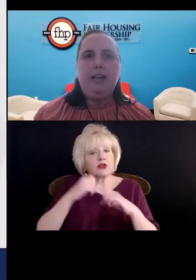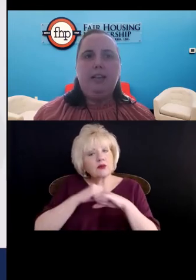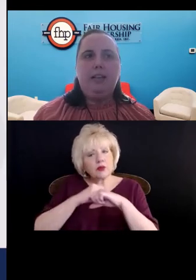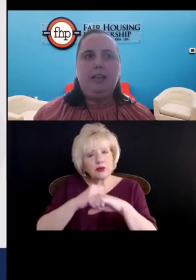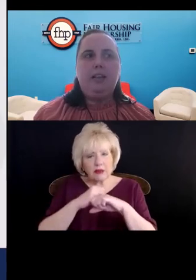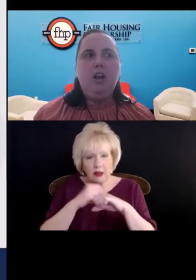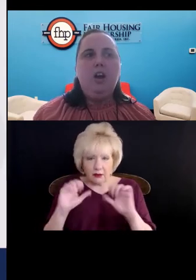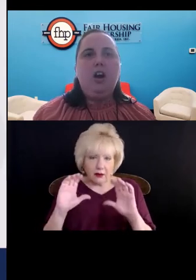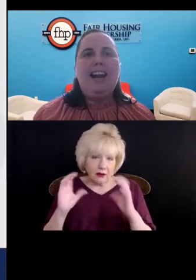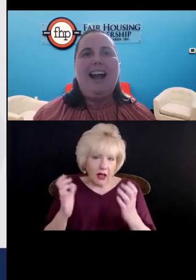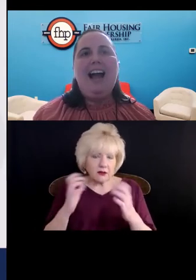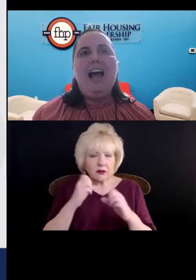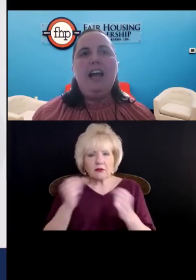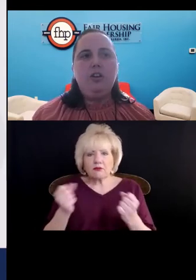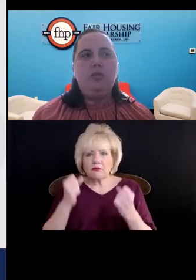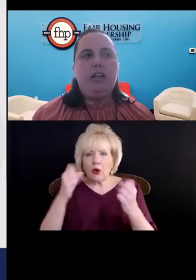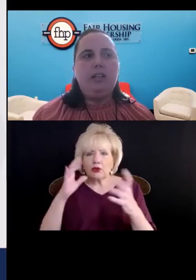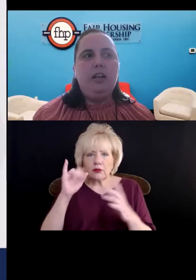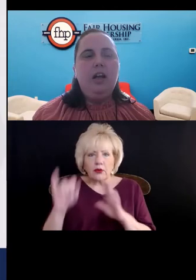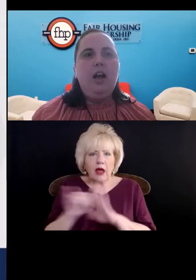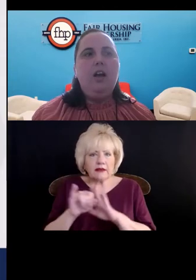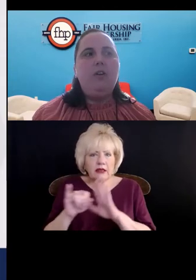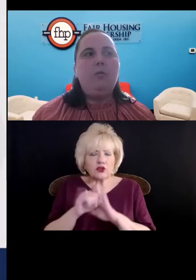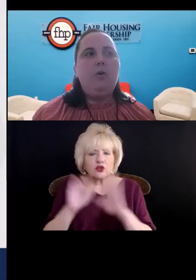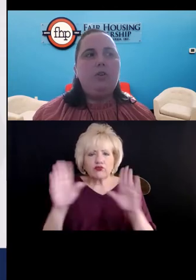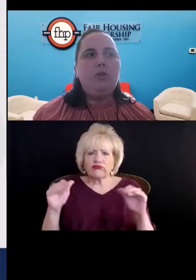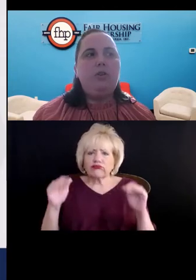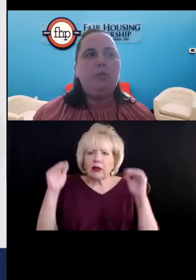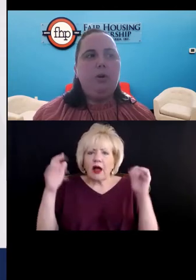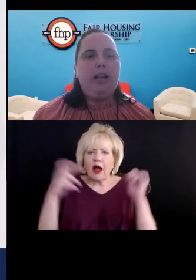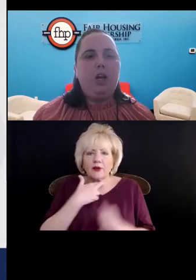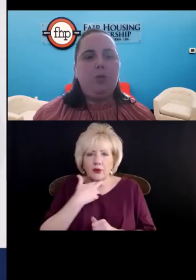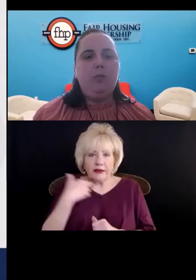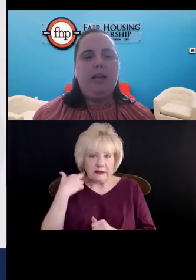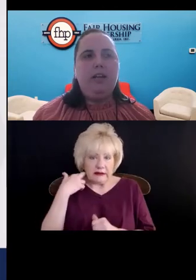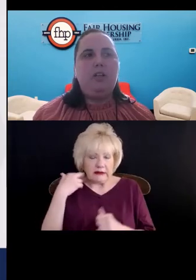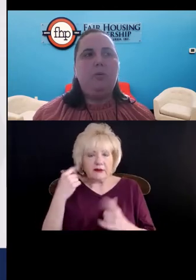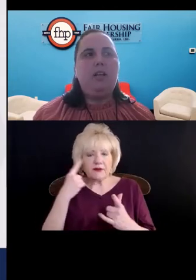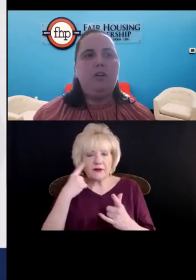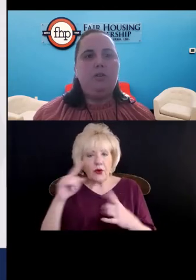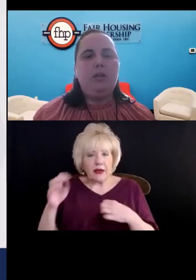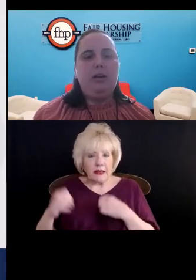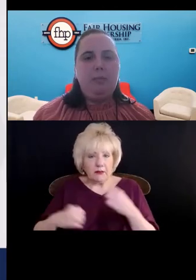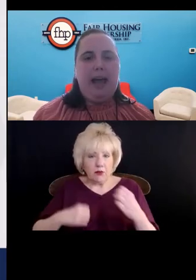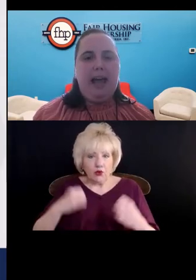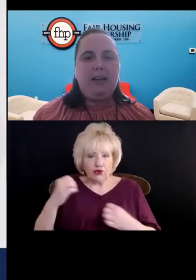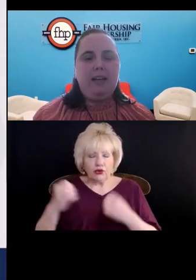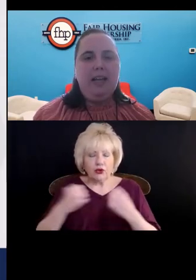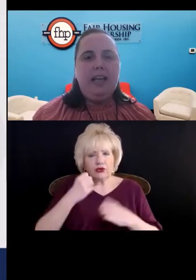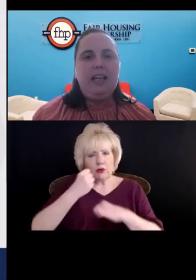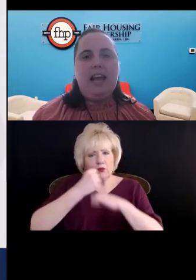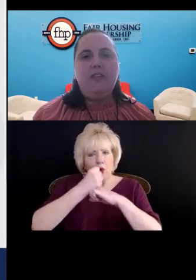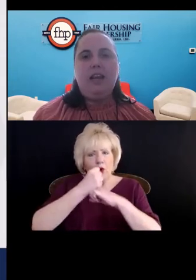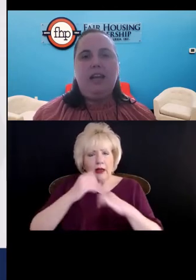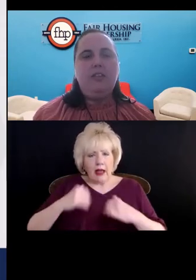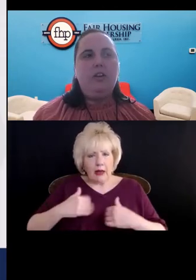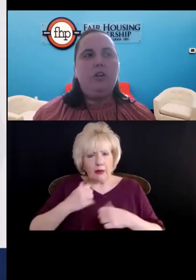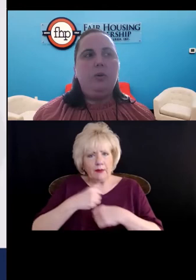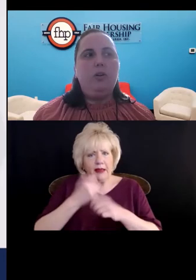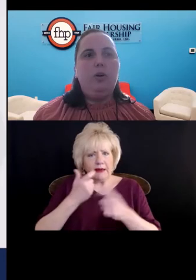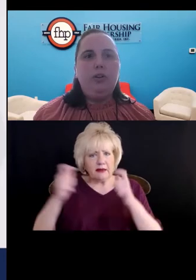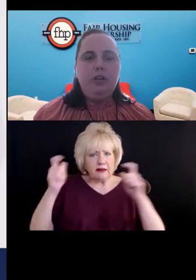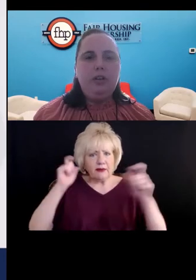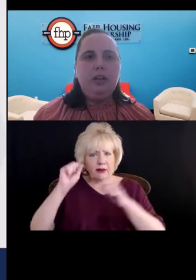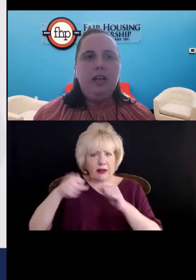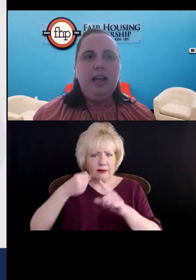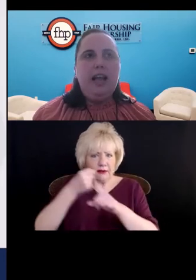identities are at a higher risk of an emotional support animal making a substantial impact in navigating their